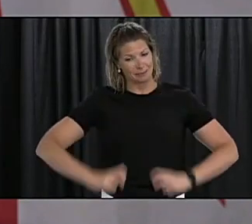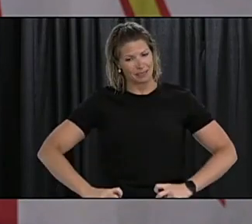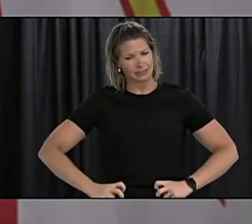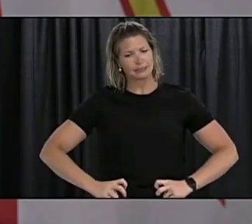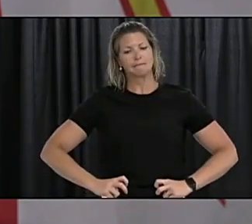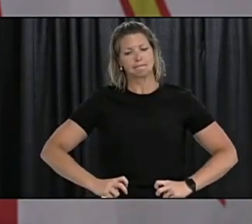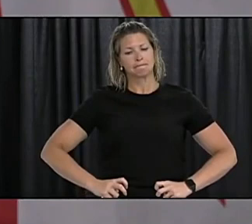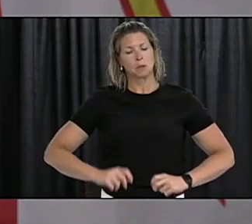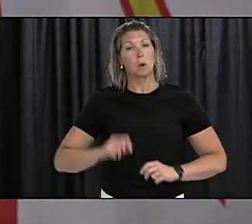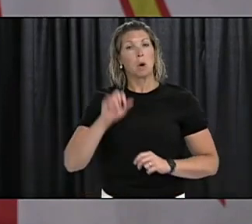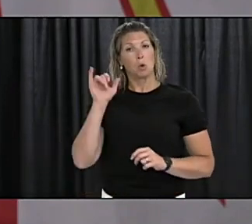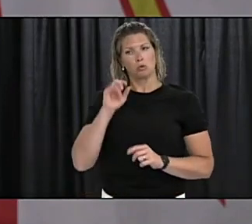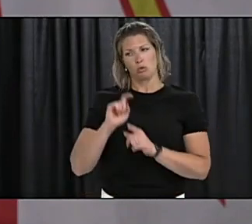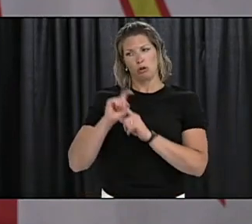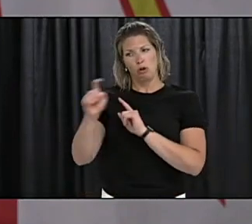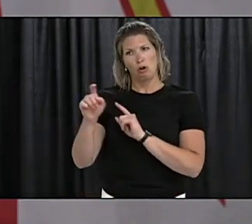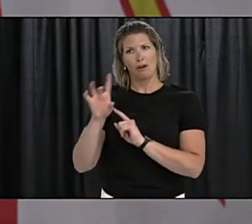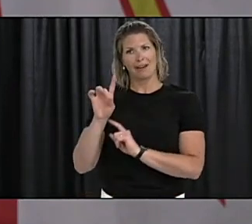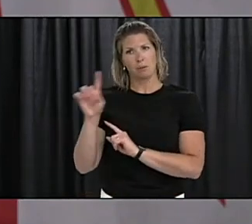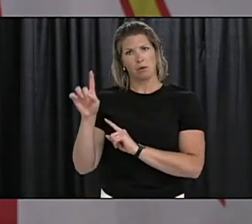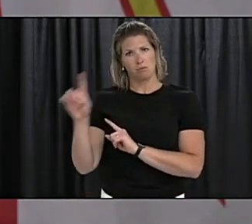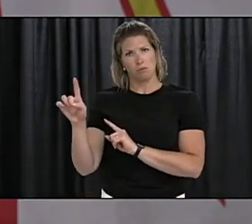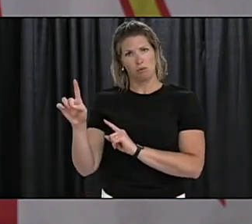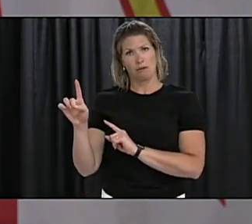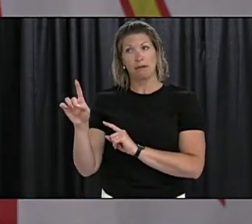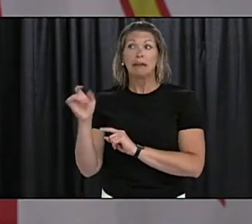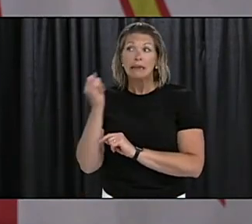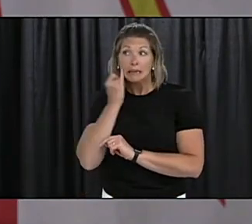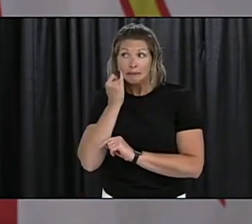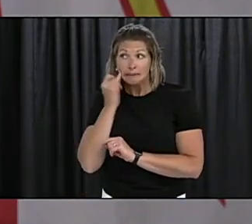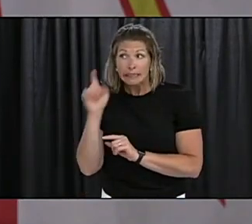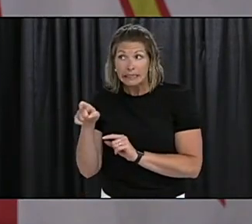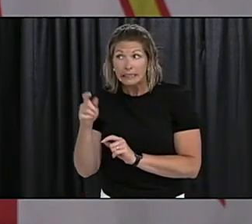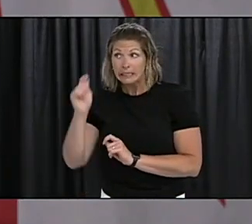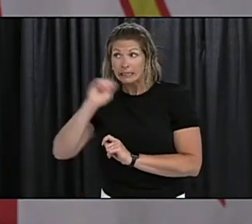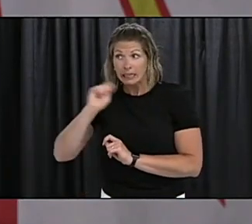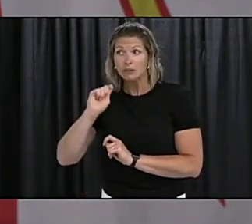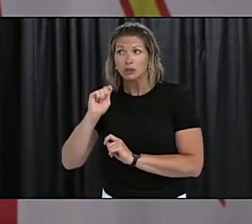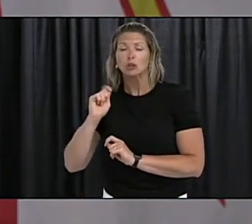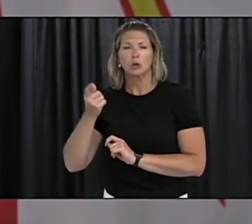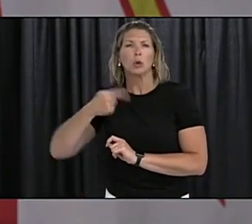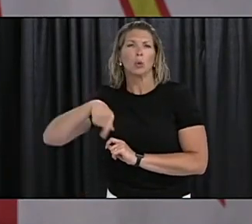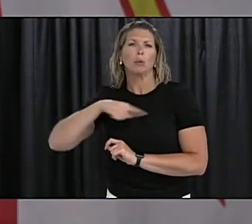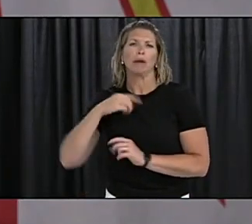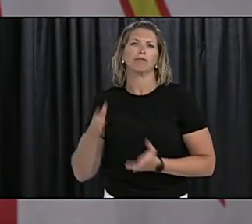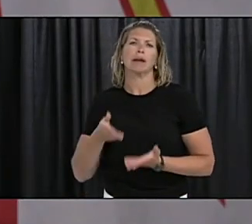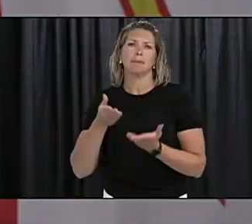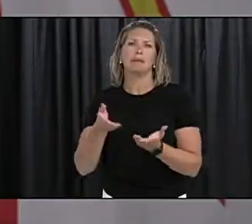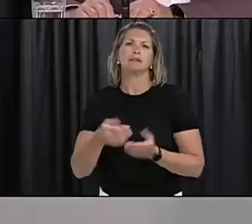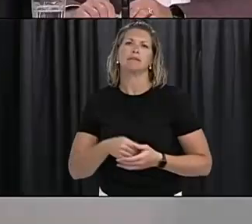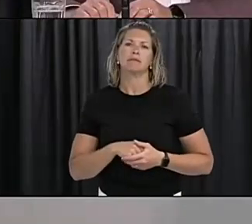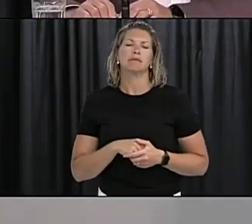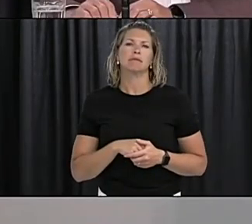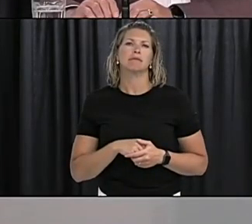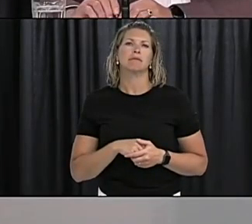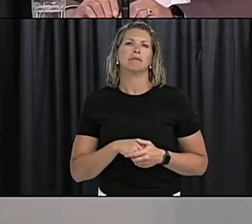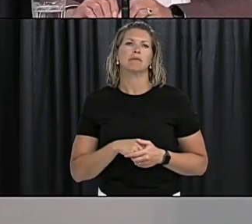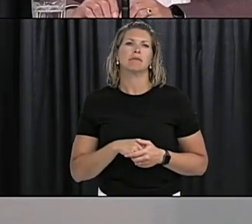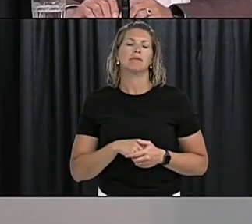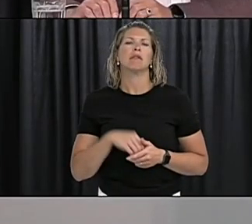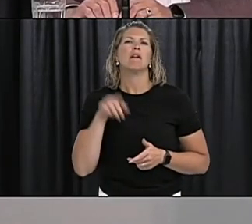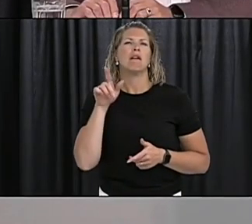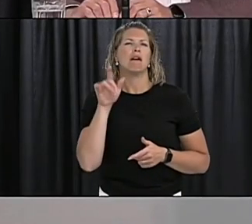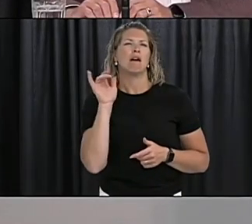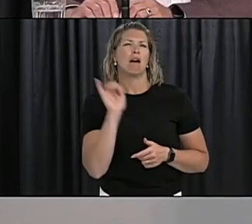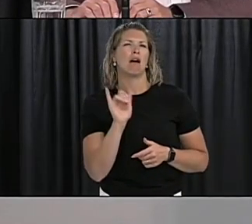with 811 and to get tested if need be okay and my next question would have been about airports so